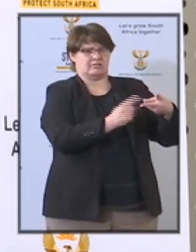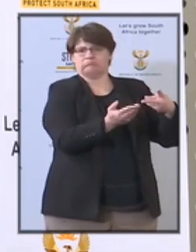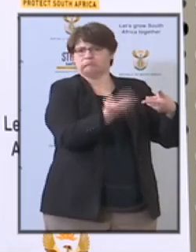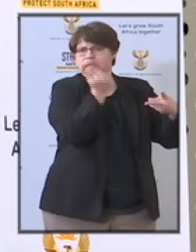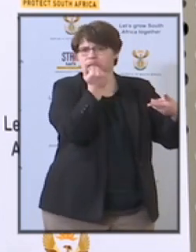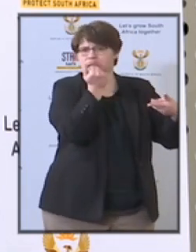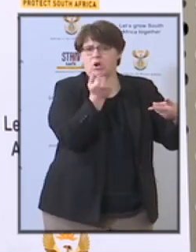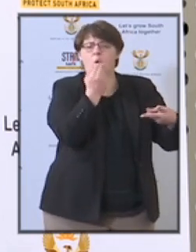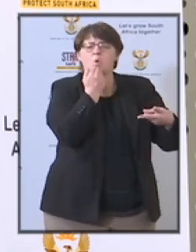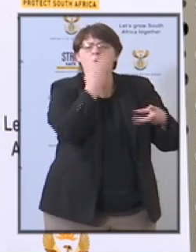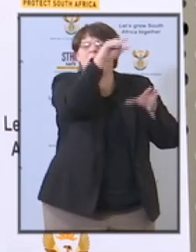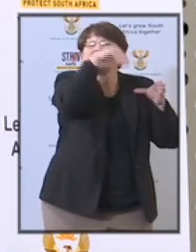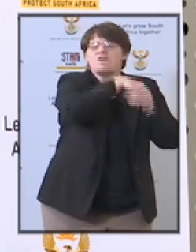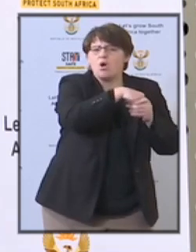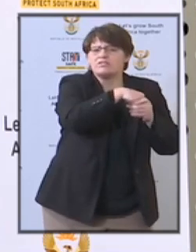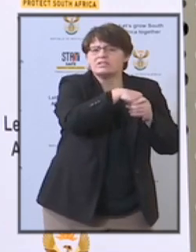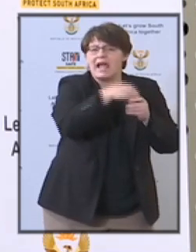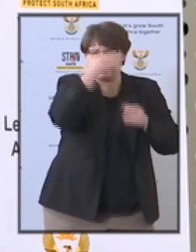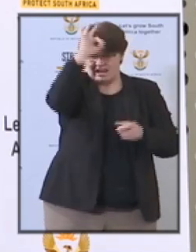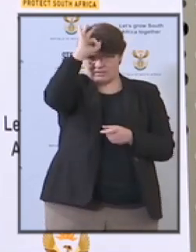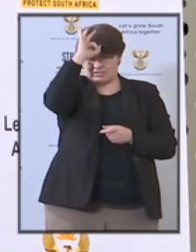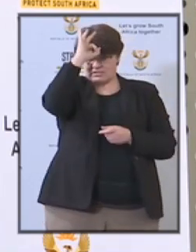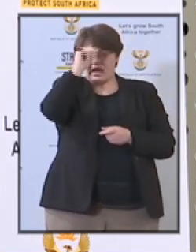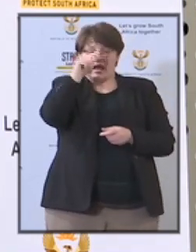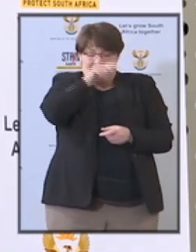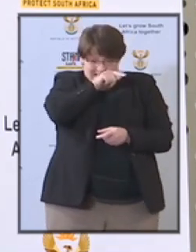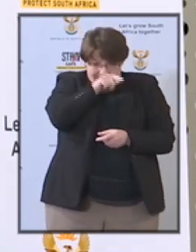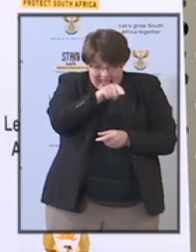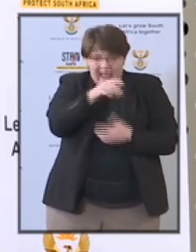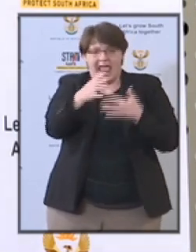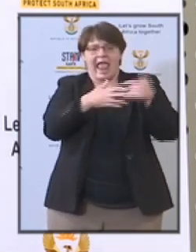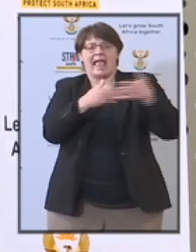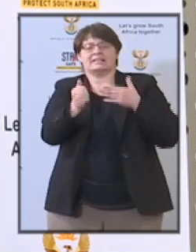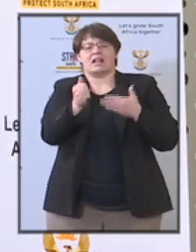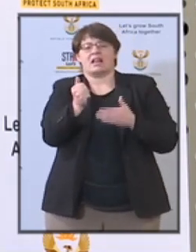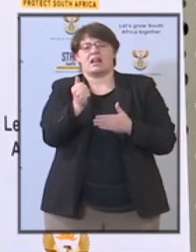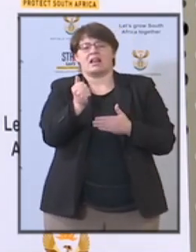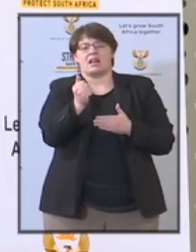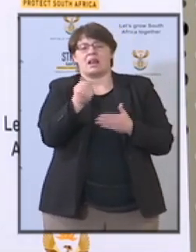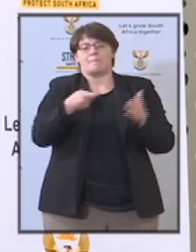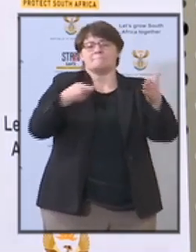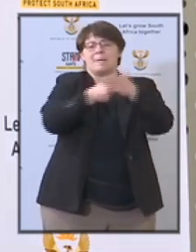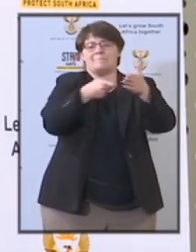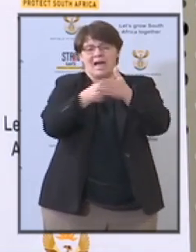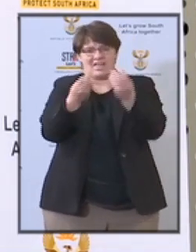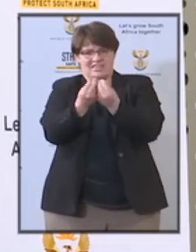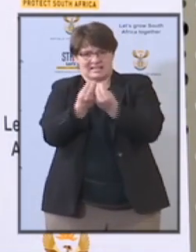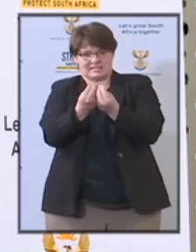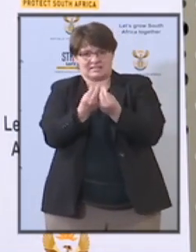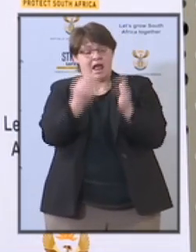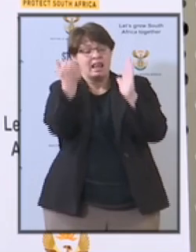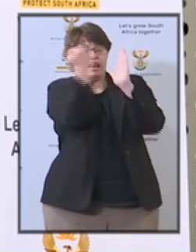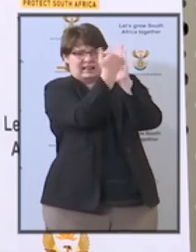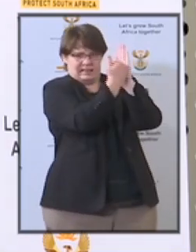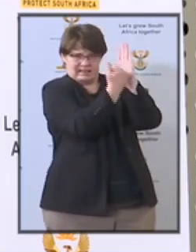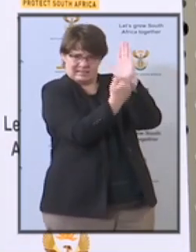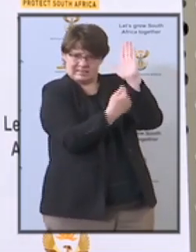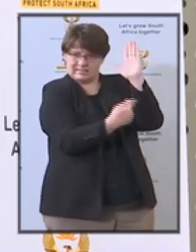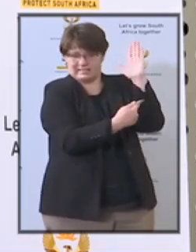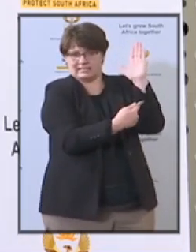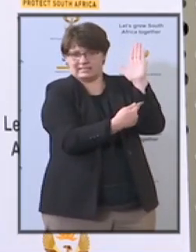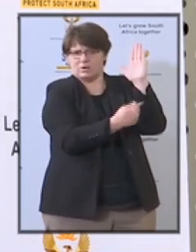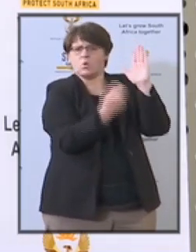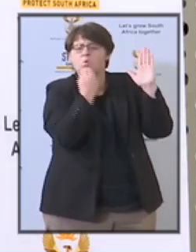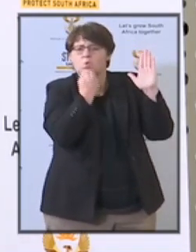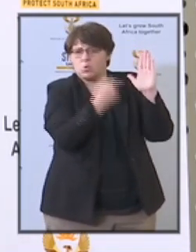role players within the states that dealt with procurement to publish the list to if there is anything we